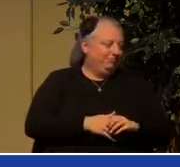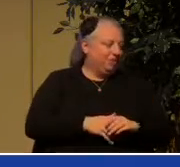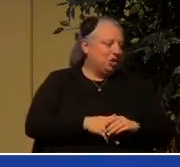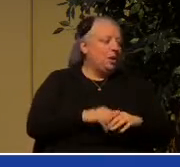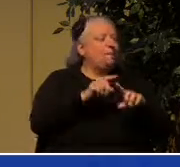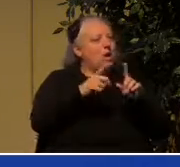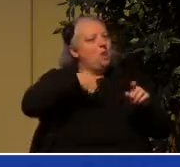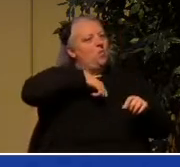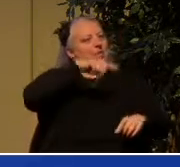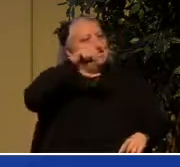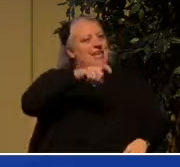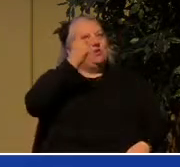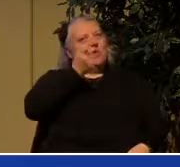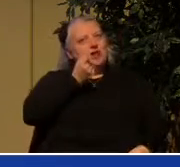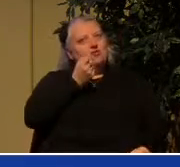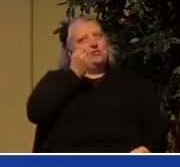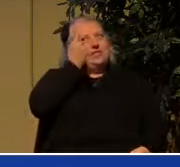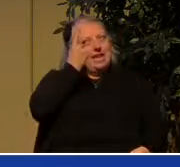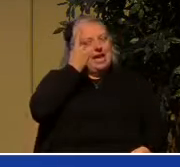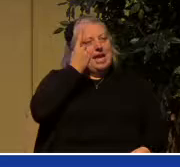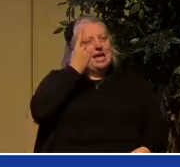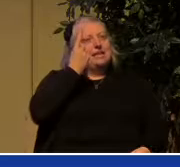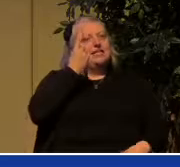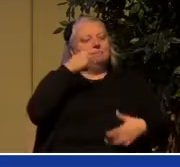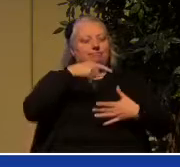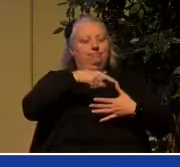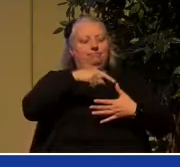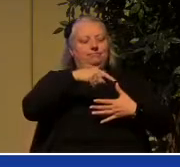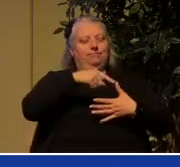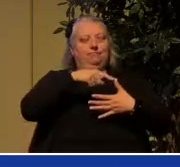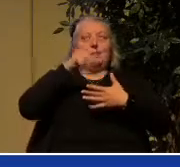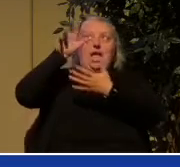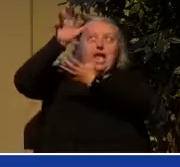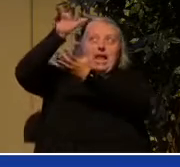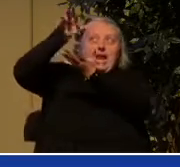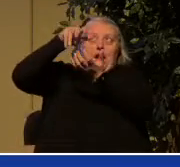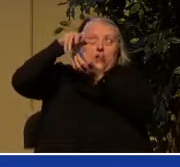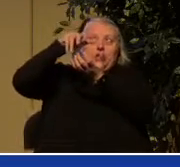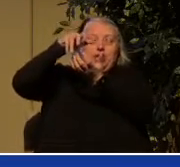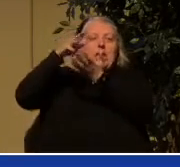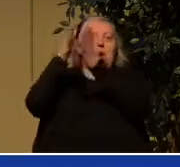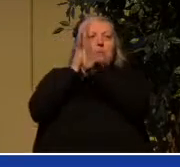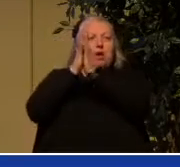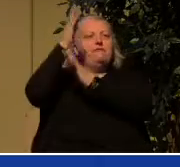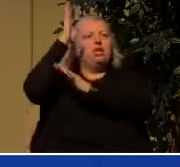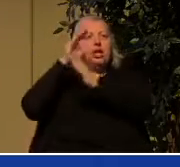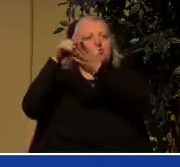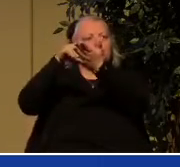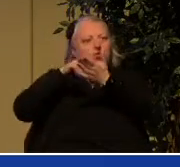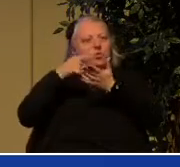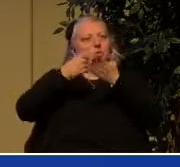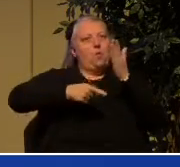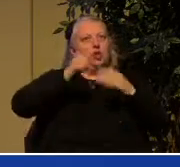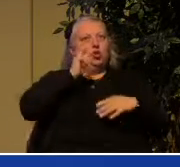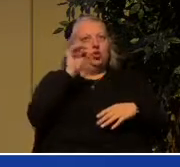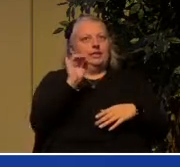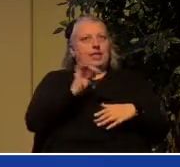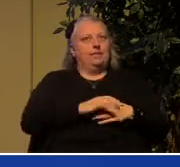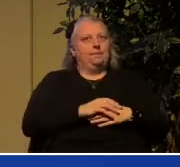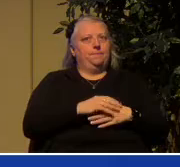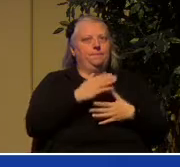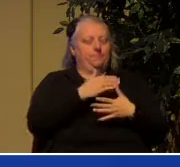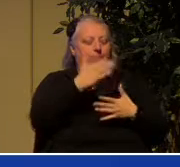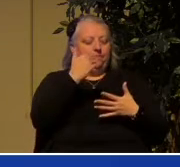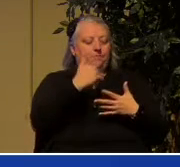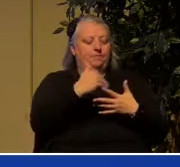the inheritance and we need to pray for God to reveal to us what that looks like. The second word then that I want to look at in this